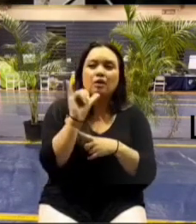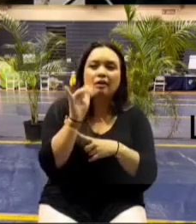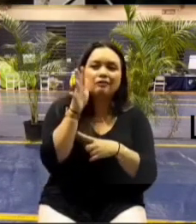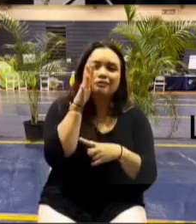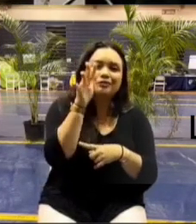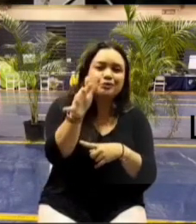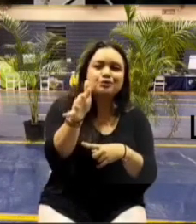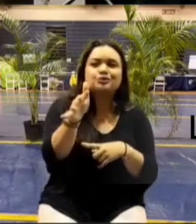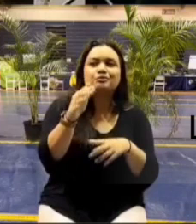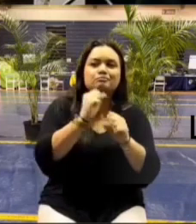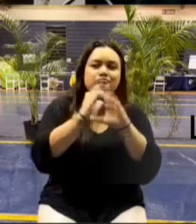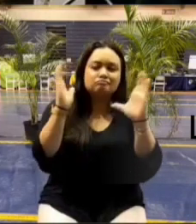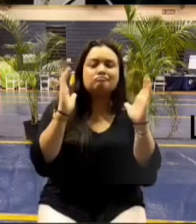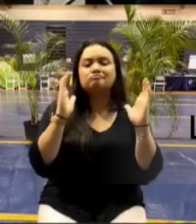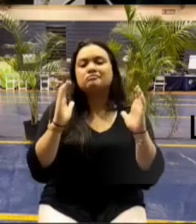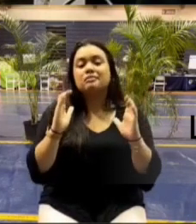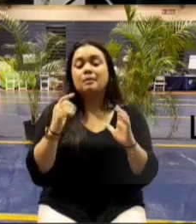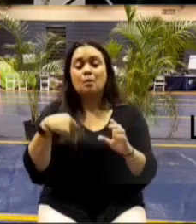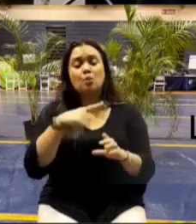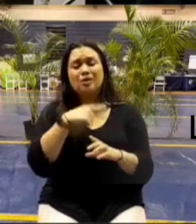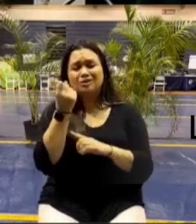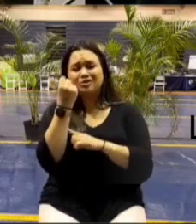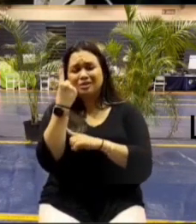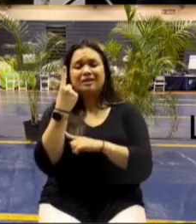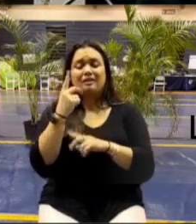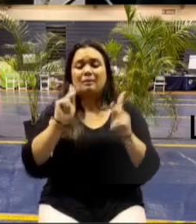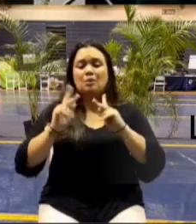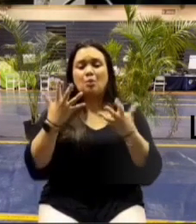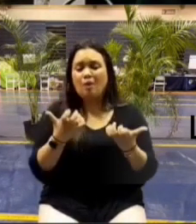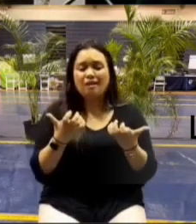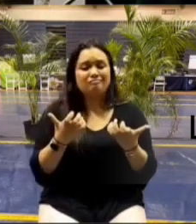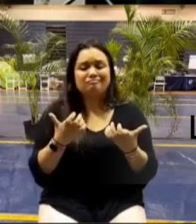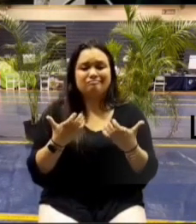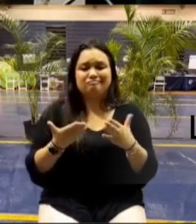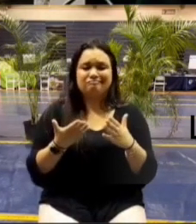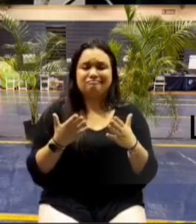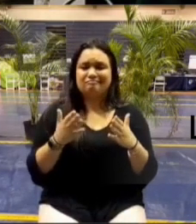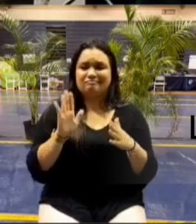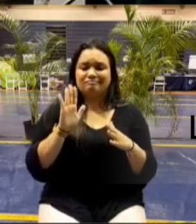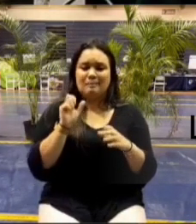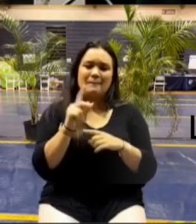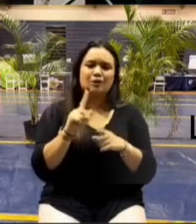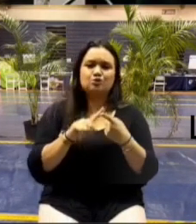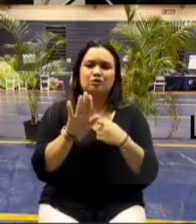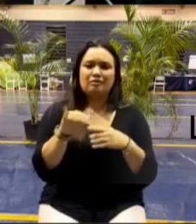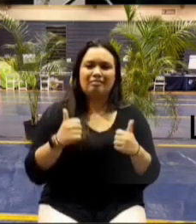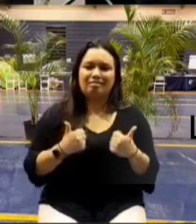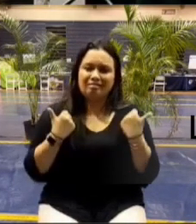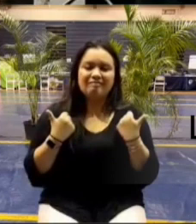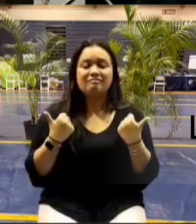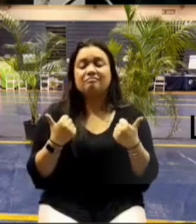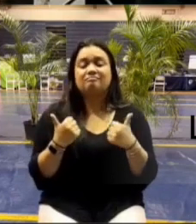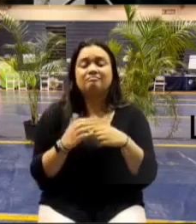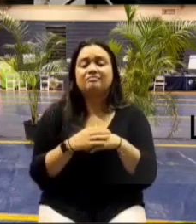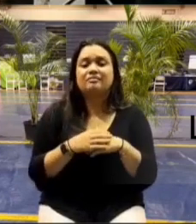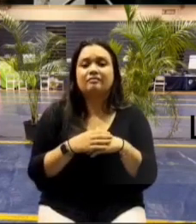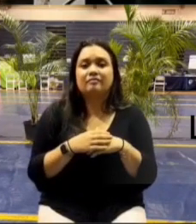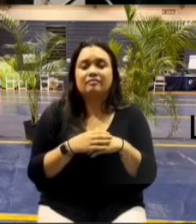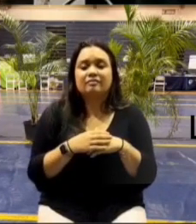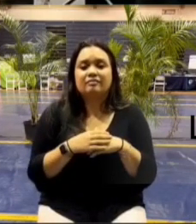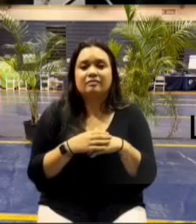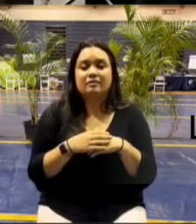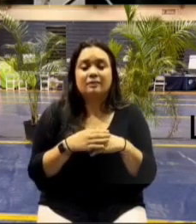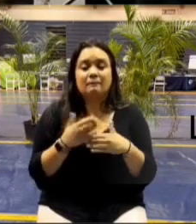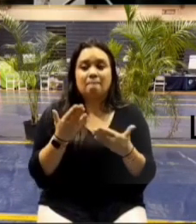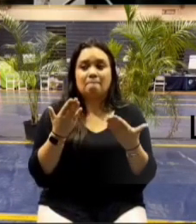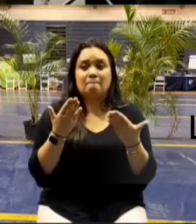but we absolutely understand everybody wants to get back to their lungs and some of you have ideas of driving uh driving something